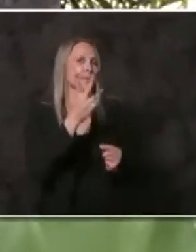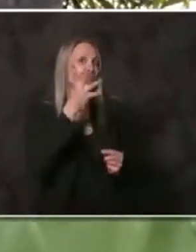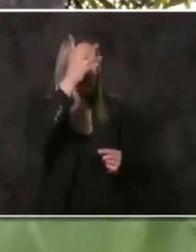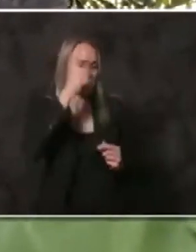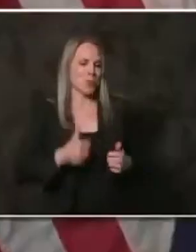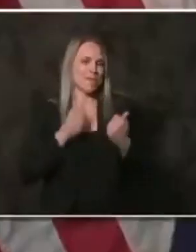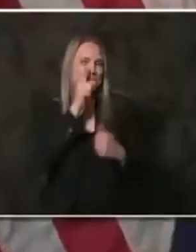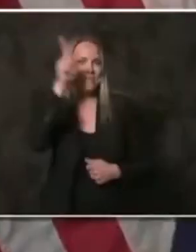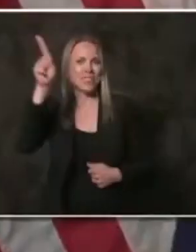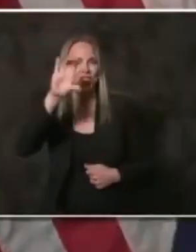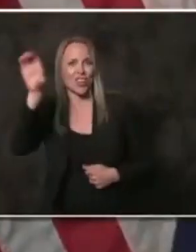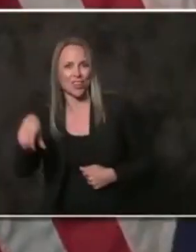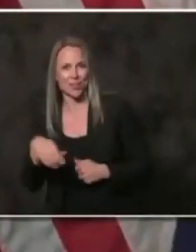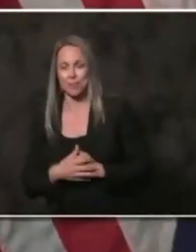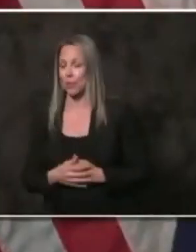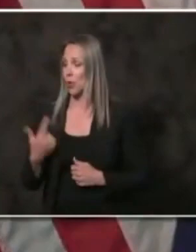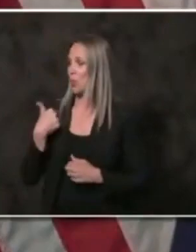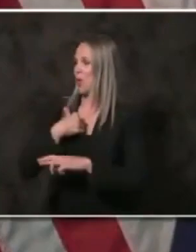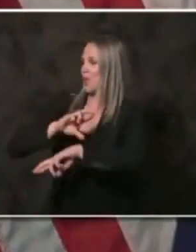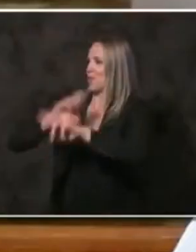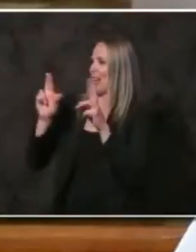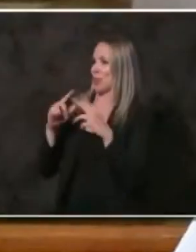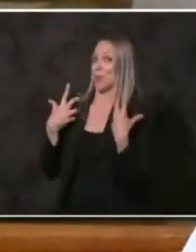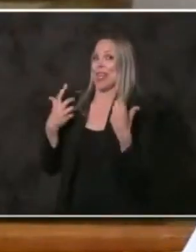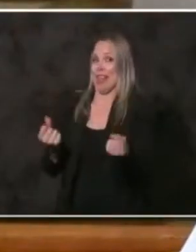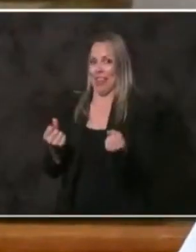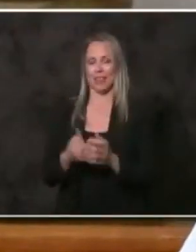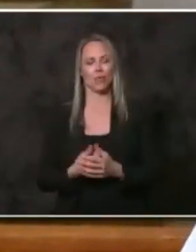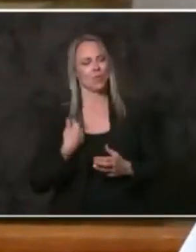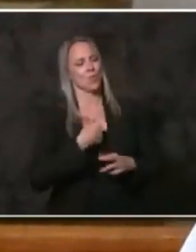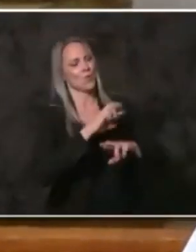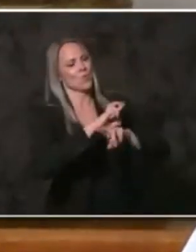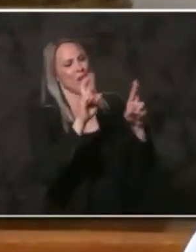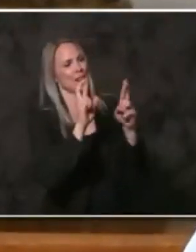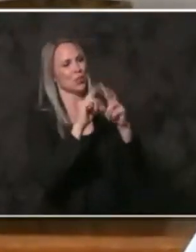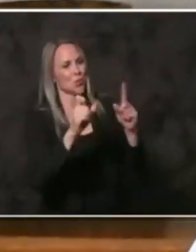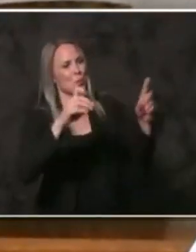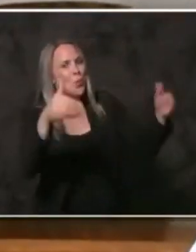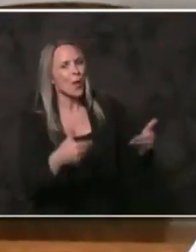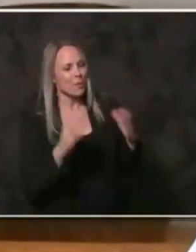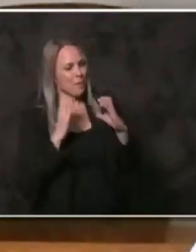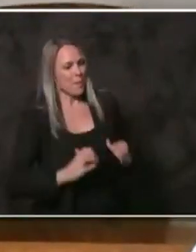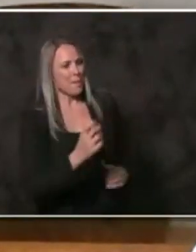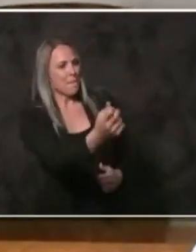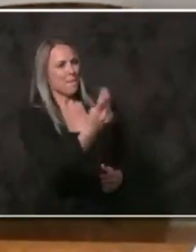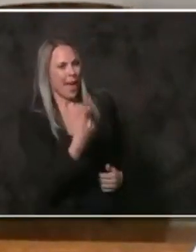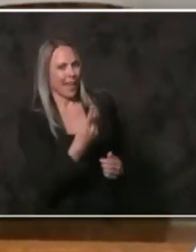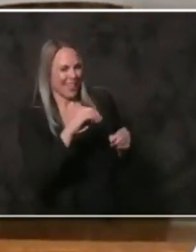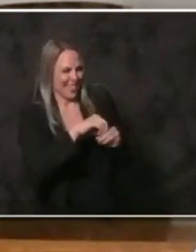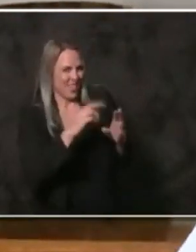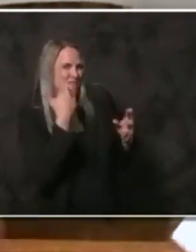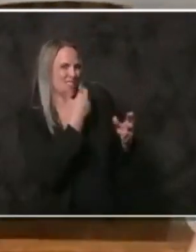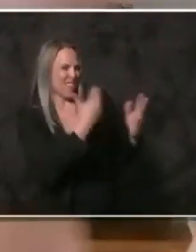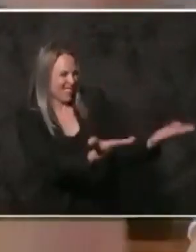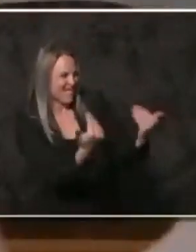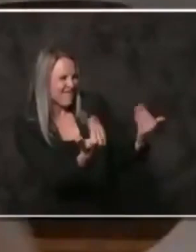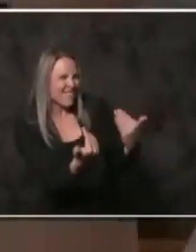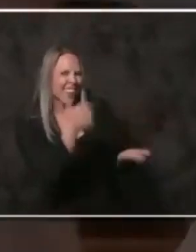in Chicago. We are ready to heal. We are ready to welcome customers back again into our restaurants.